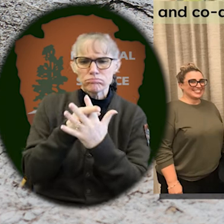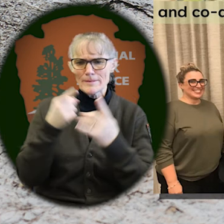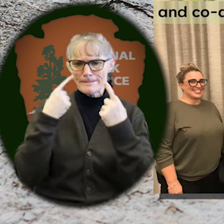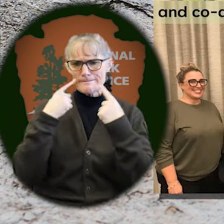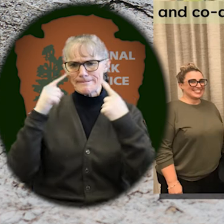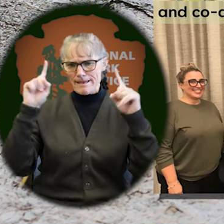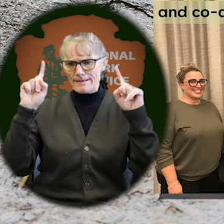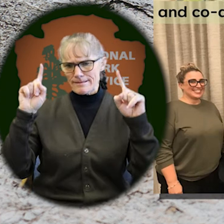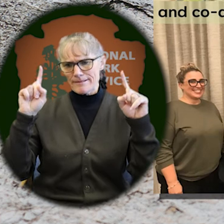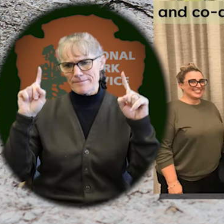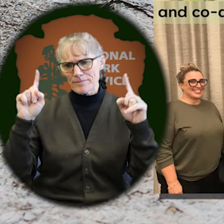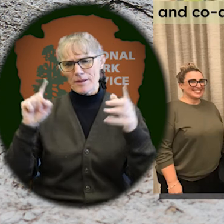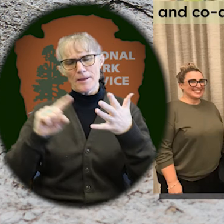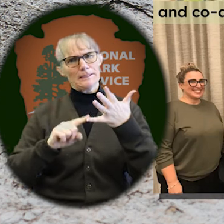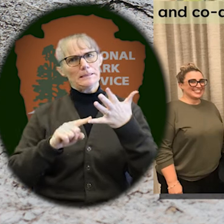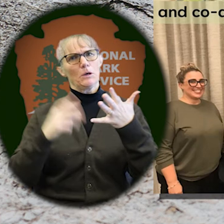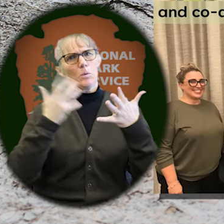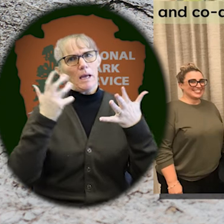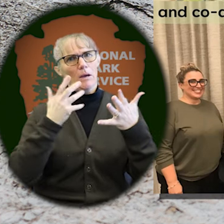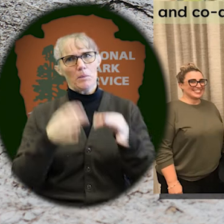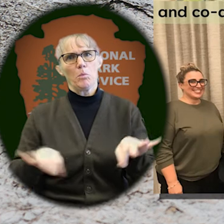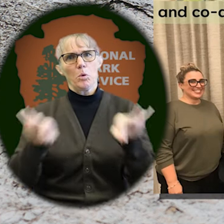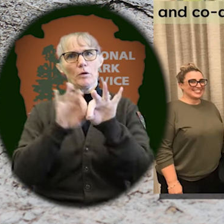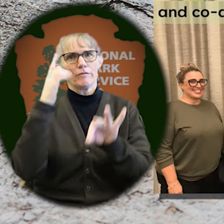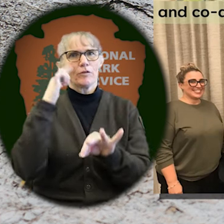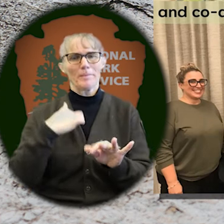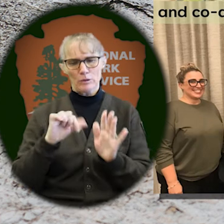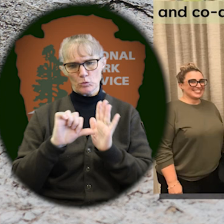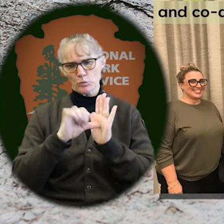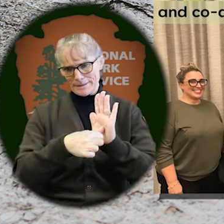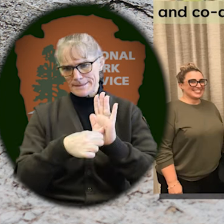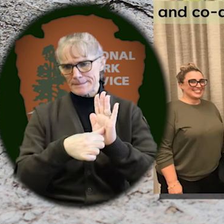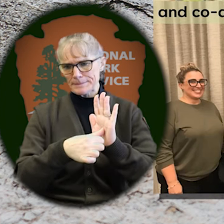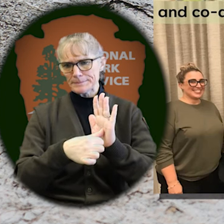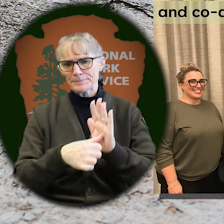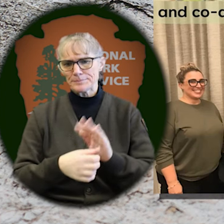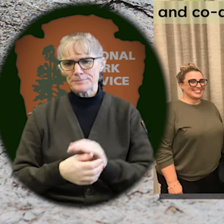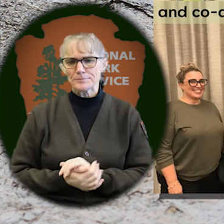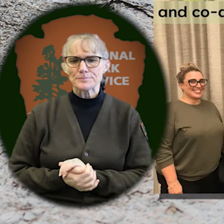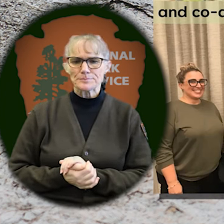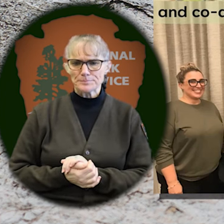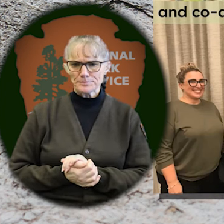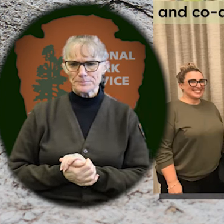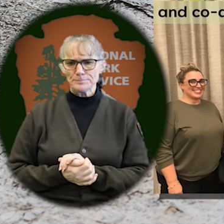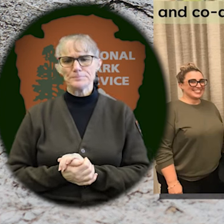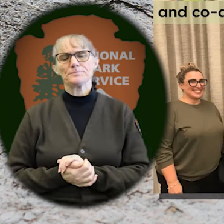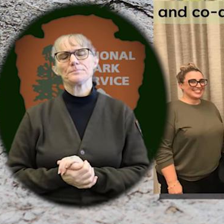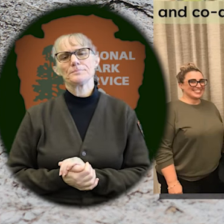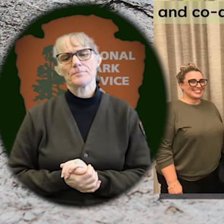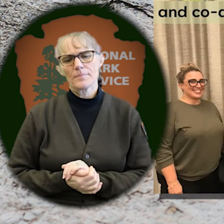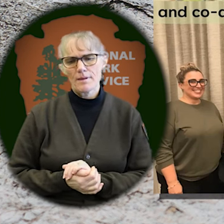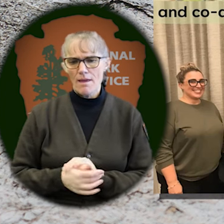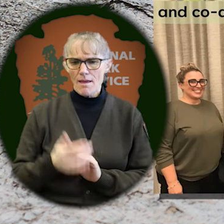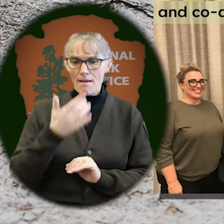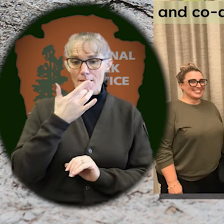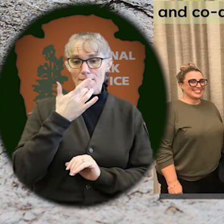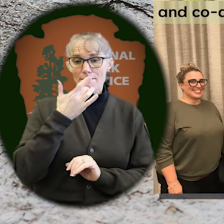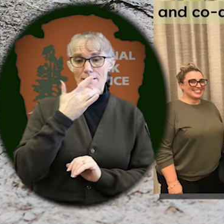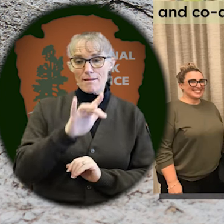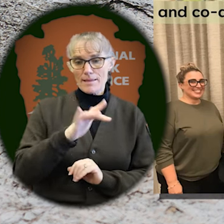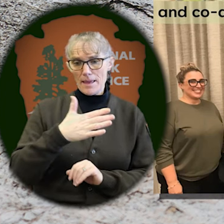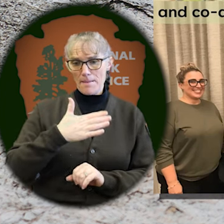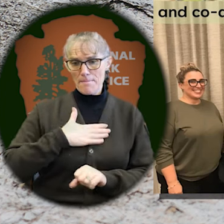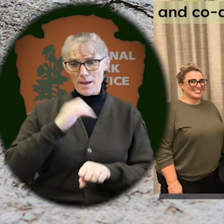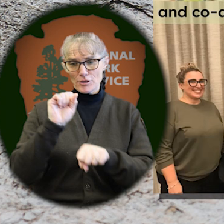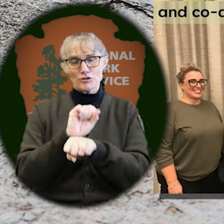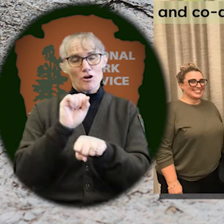achievement. That was also very important for me to emphasize. So in my job,